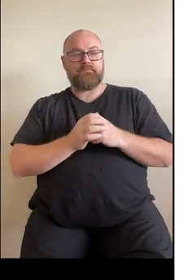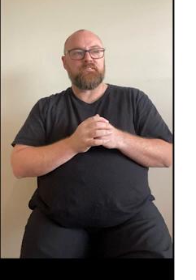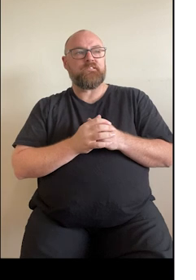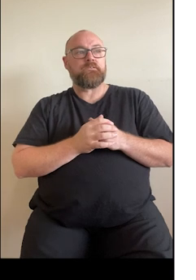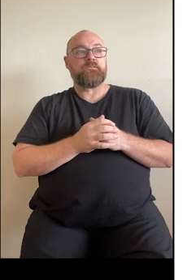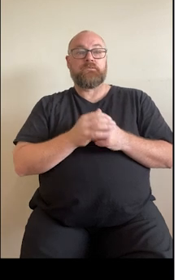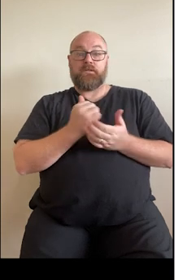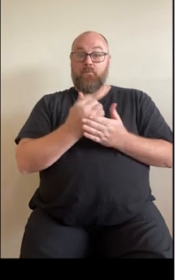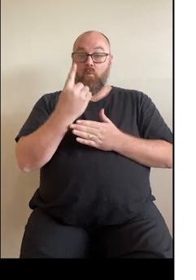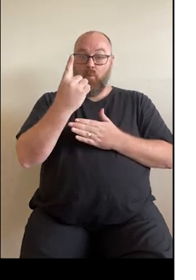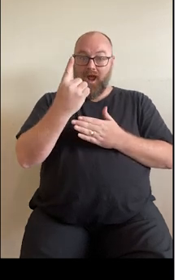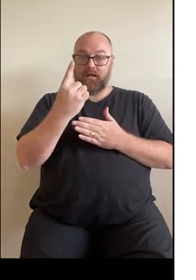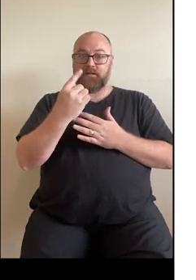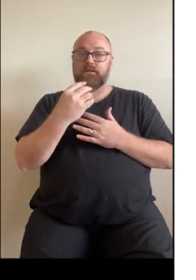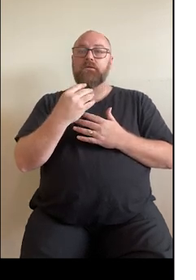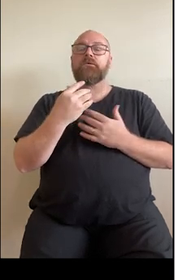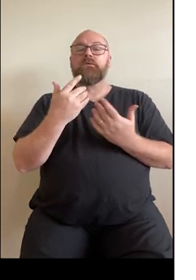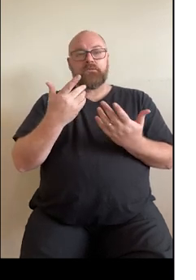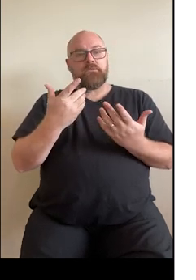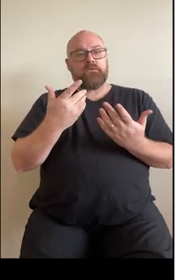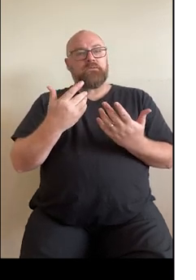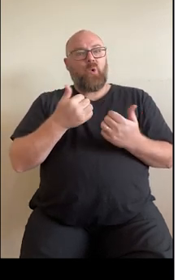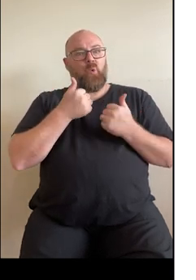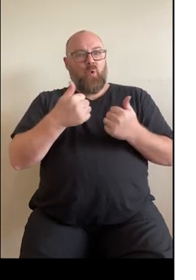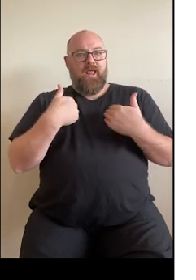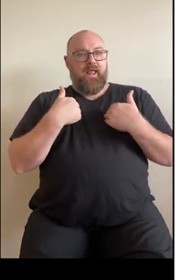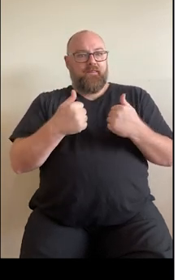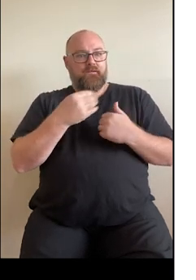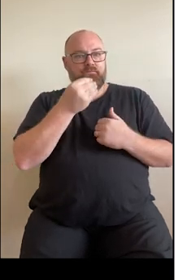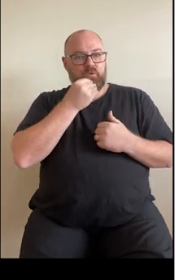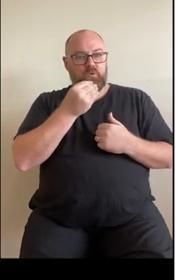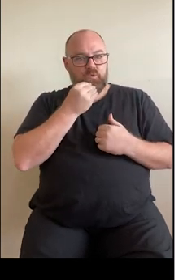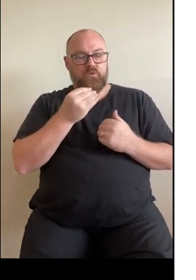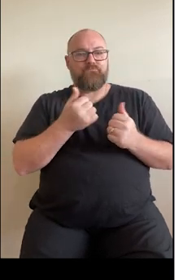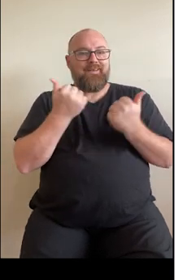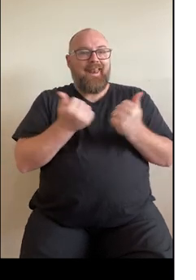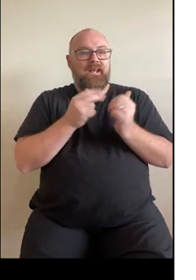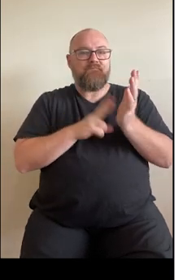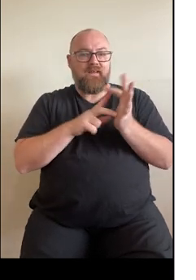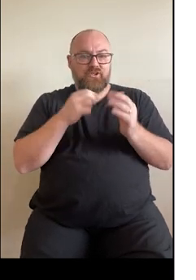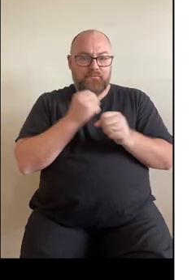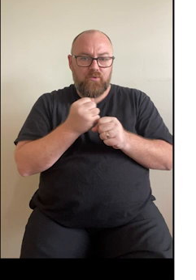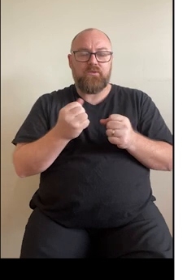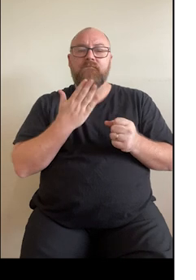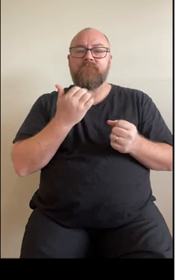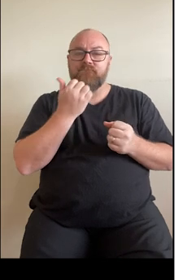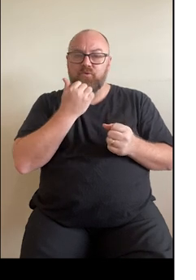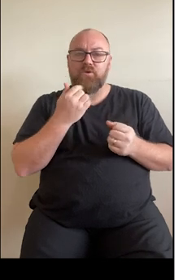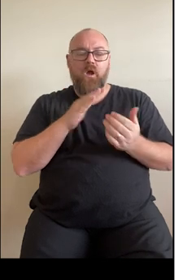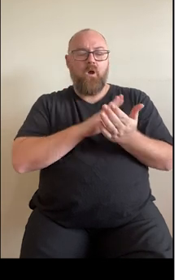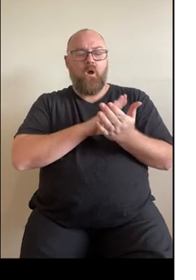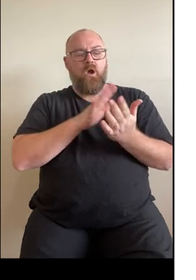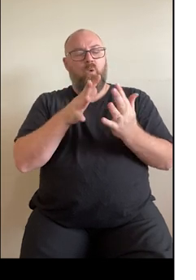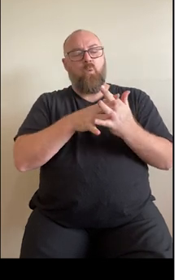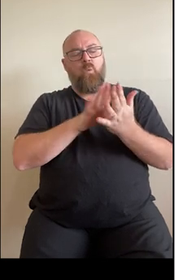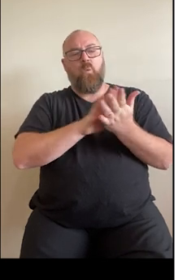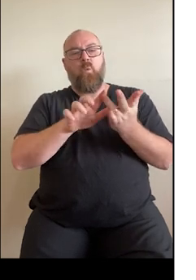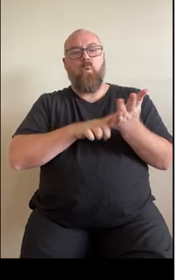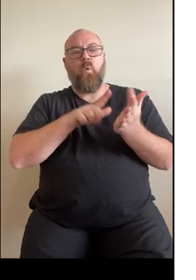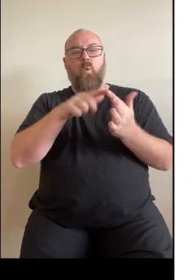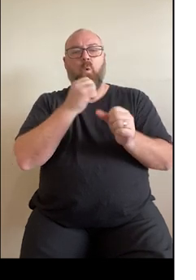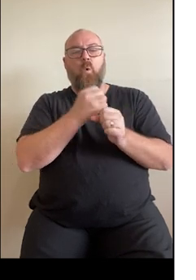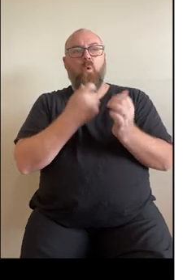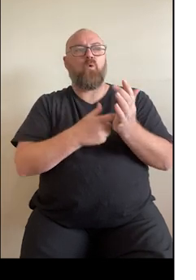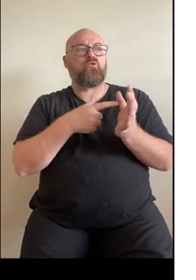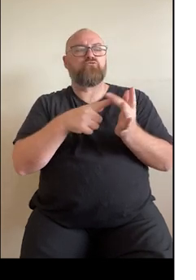Number one is enjoy a heart healthy diet. This includes plenty of vegetables, fruits and whole grains, a variety of healthy protein